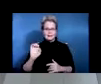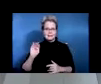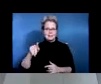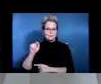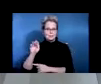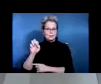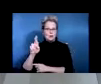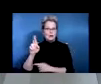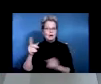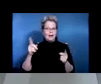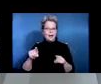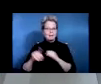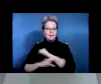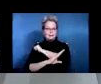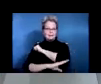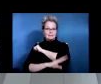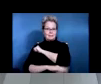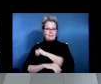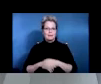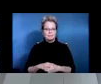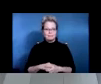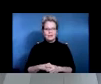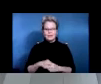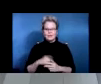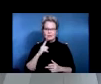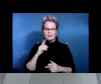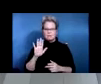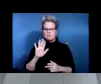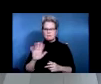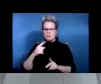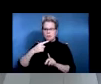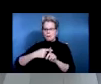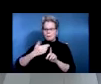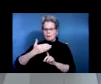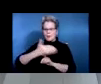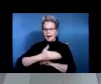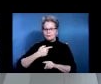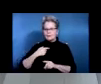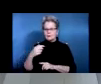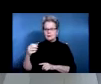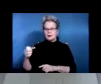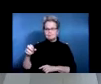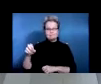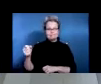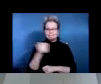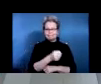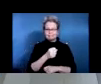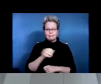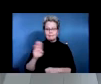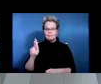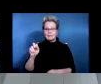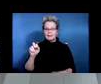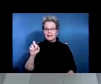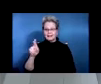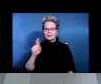So less than a month after he was enrolled into the program, um, he gave permission for me to communicate with his employer. So early